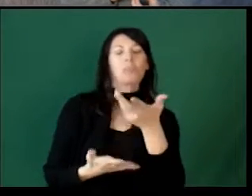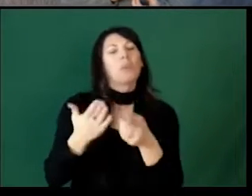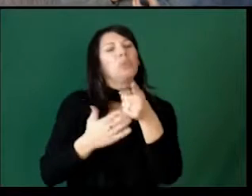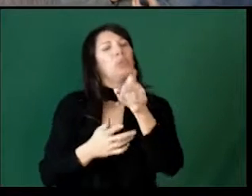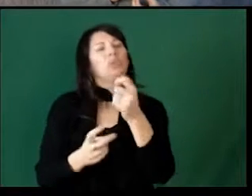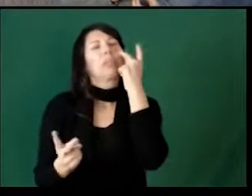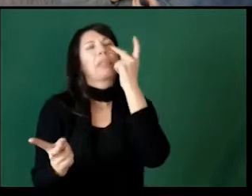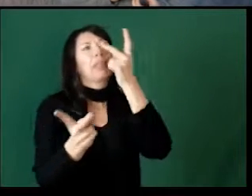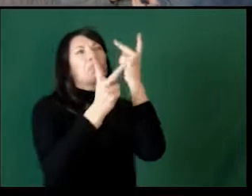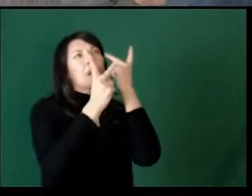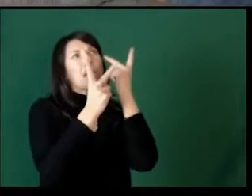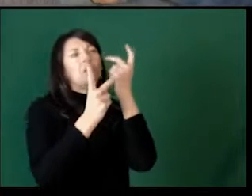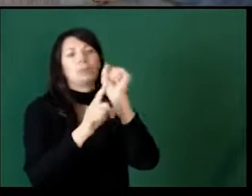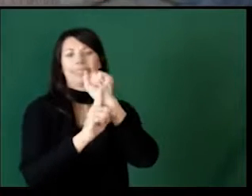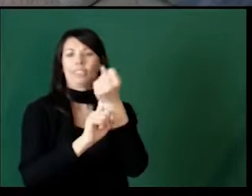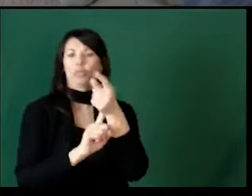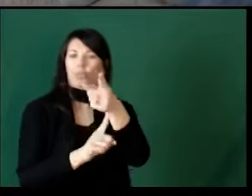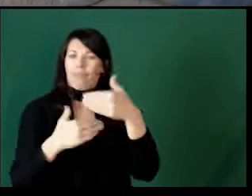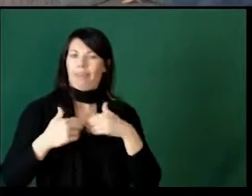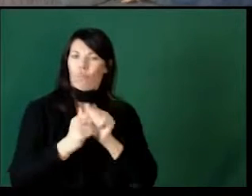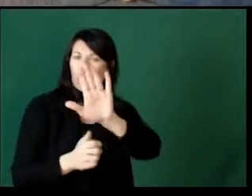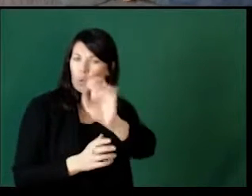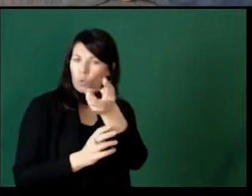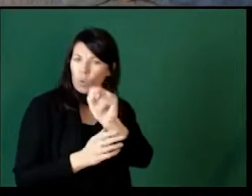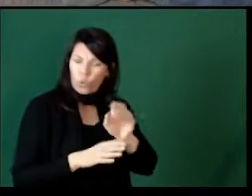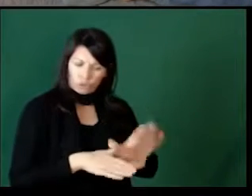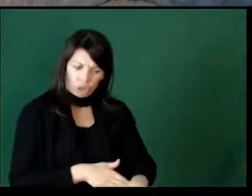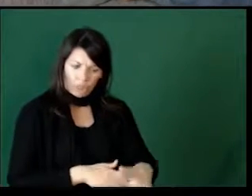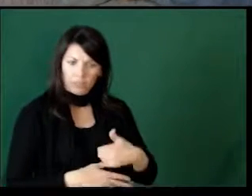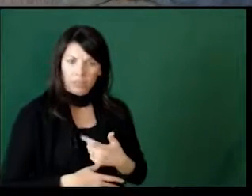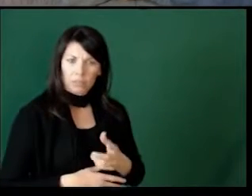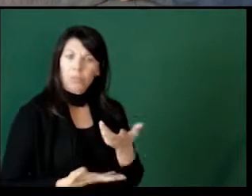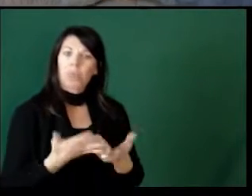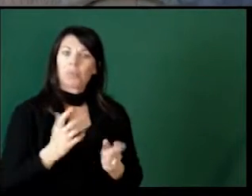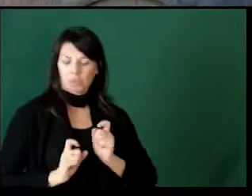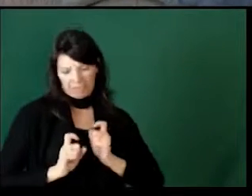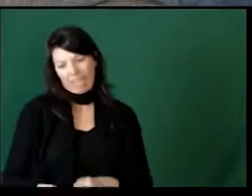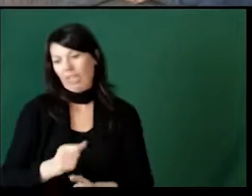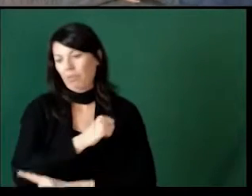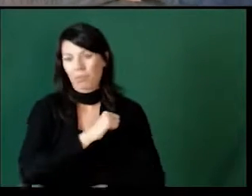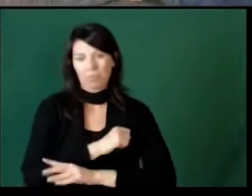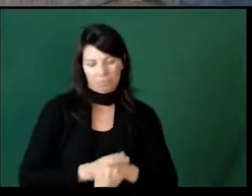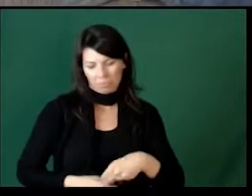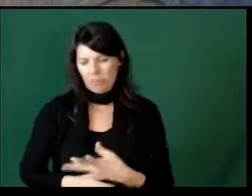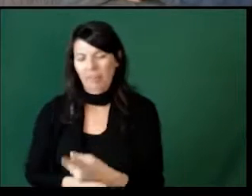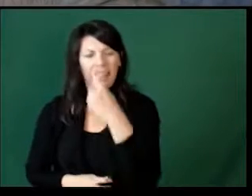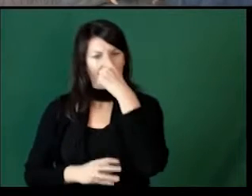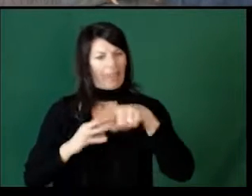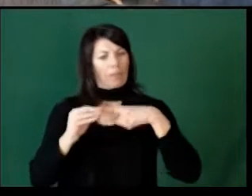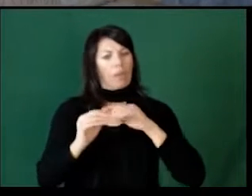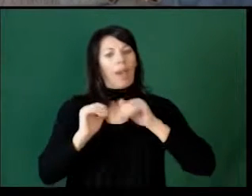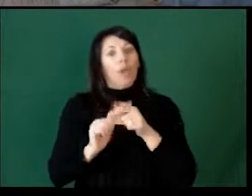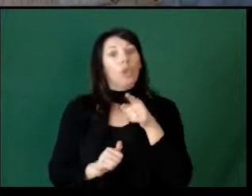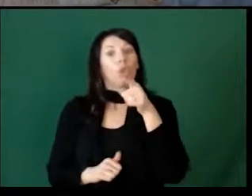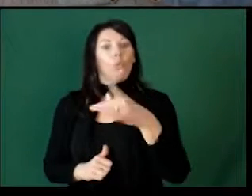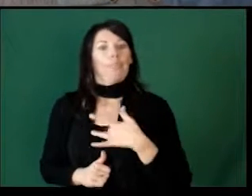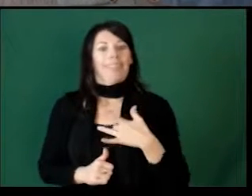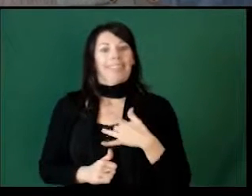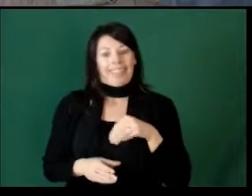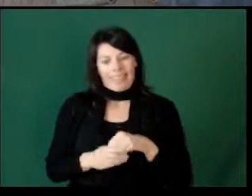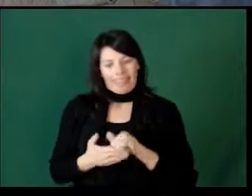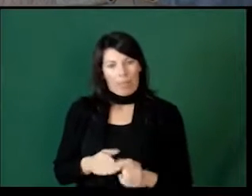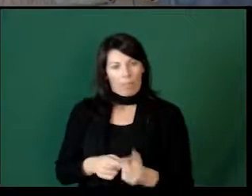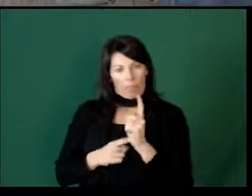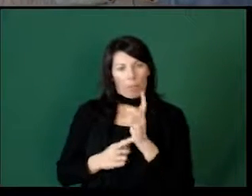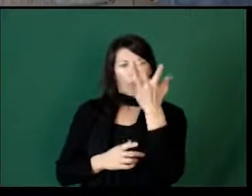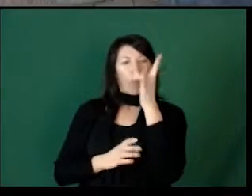So maybe think back to a situation you've had with your child. Kind of think about a time when you doled out a punishment and think about how you were feeling in that moment and why